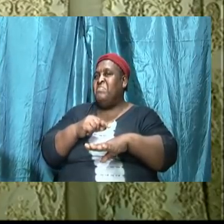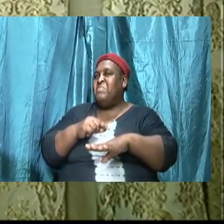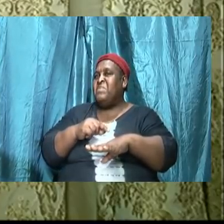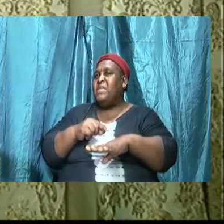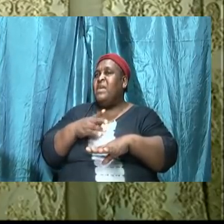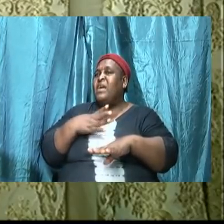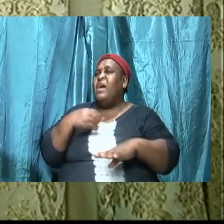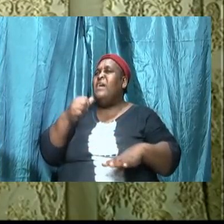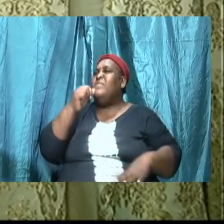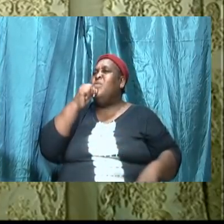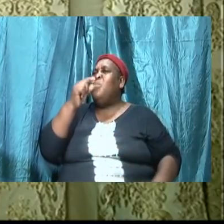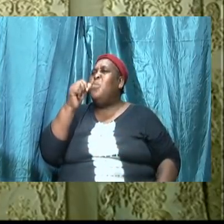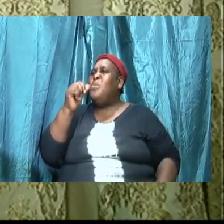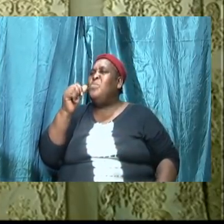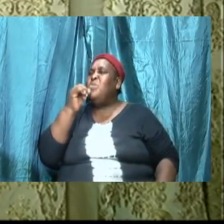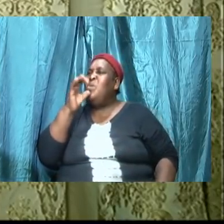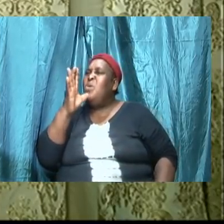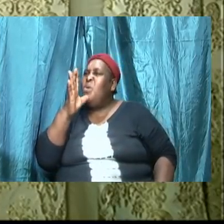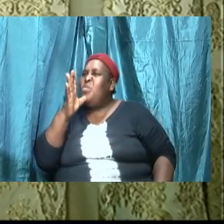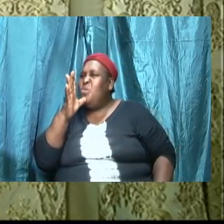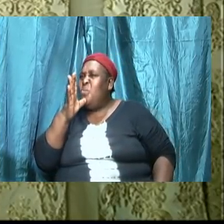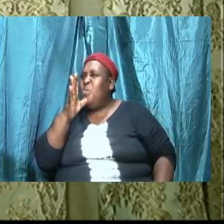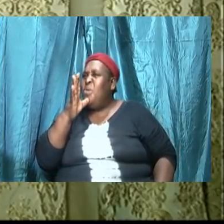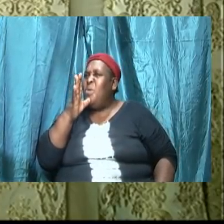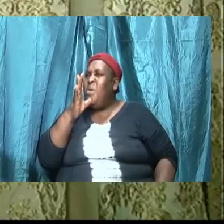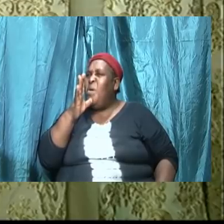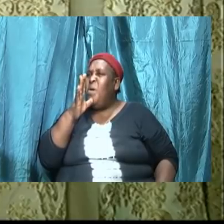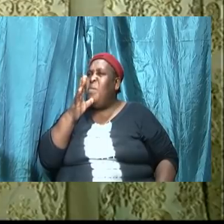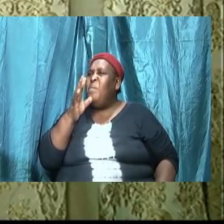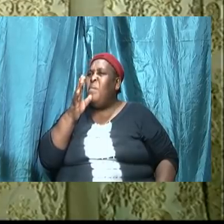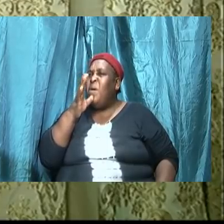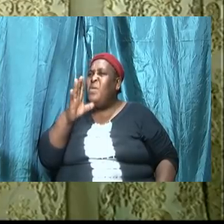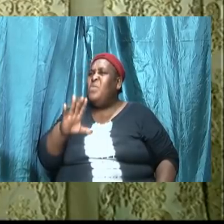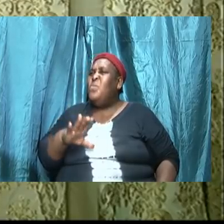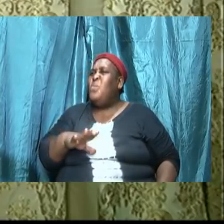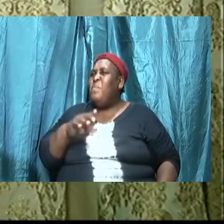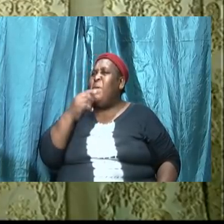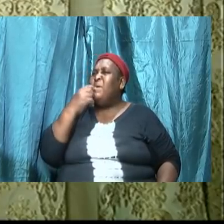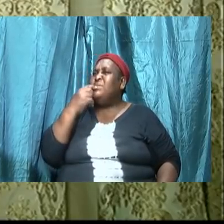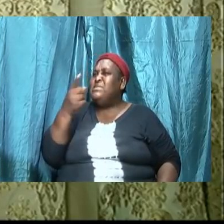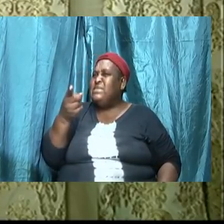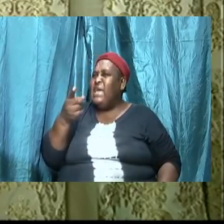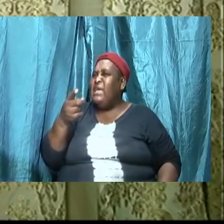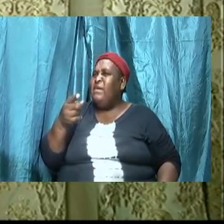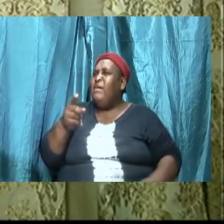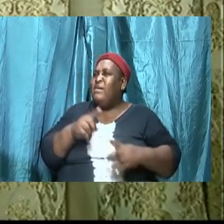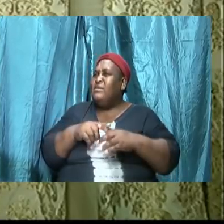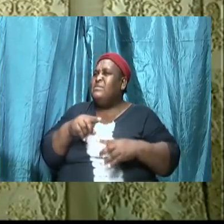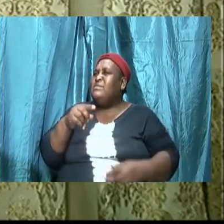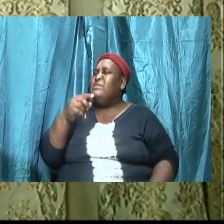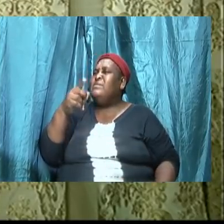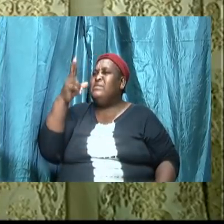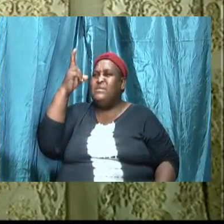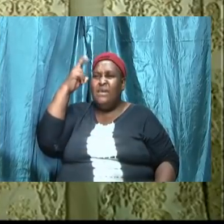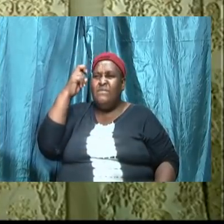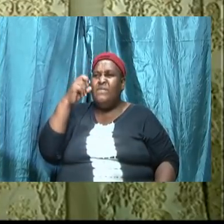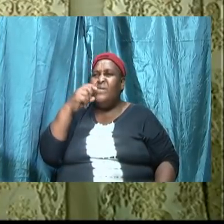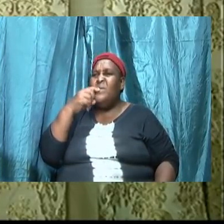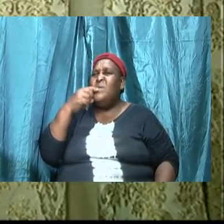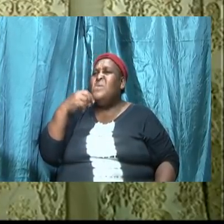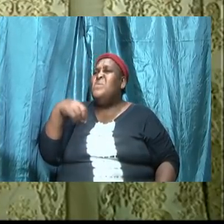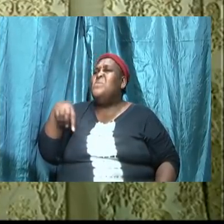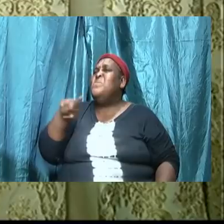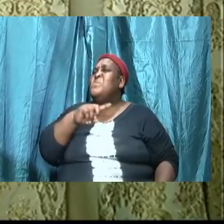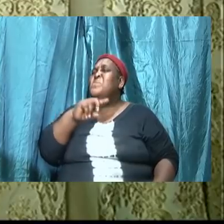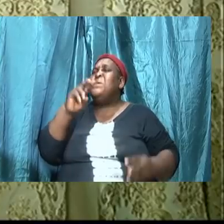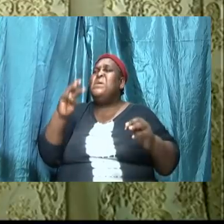so you know questions the lady is that what God said and the woman said